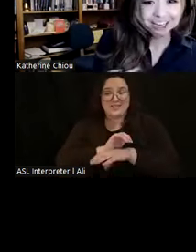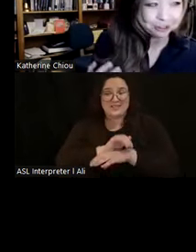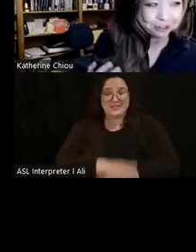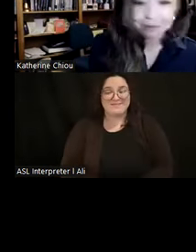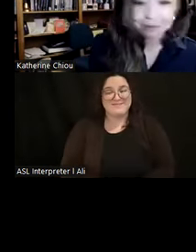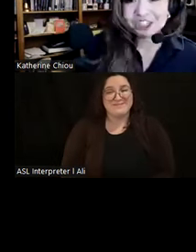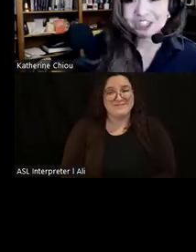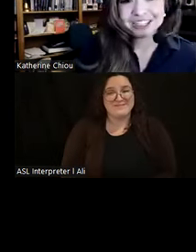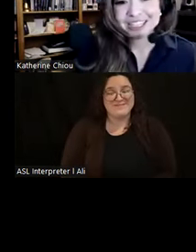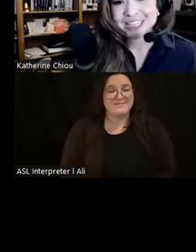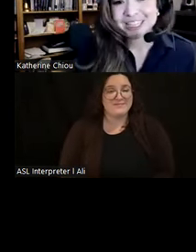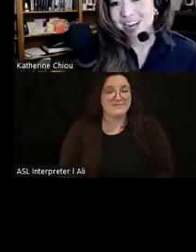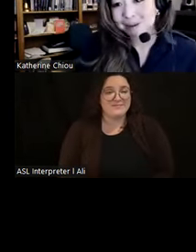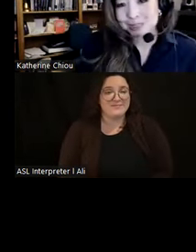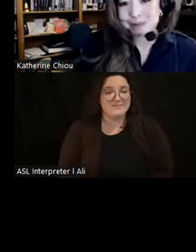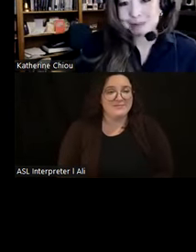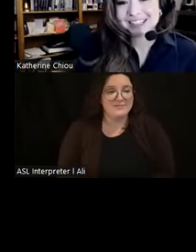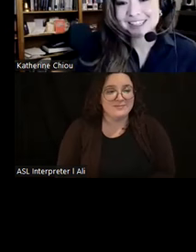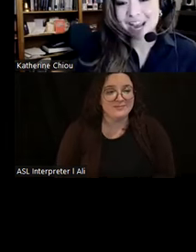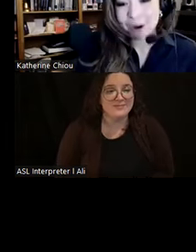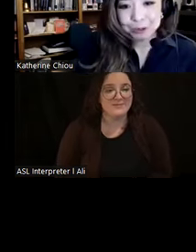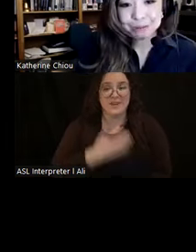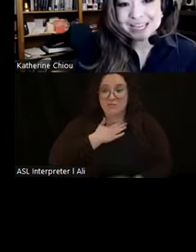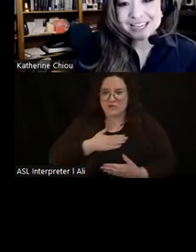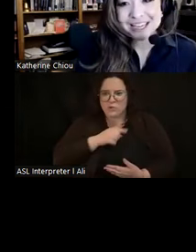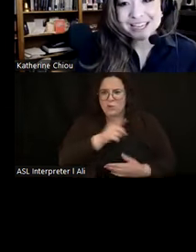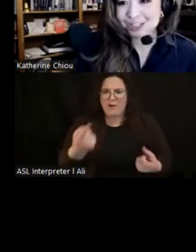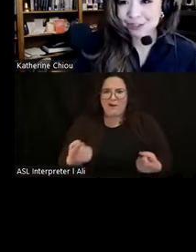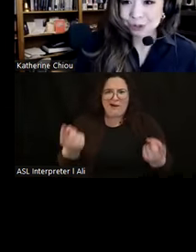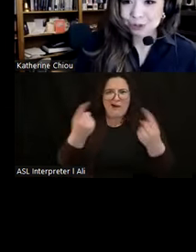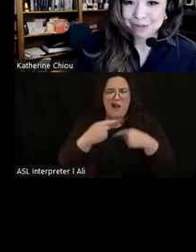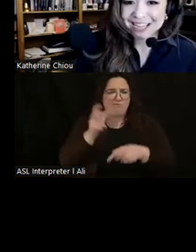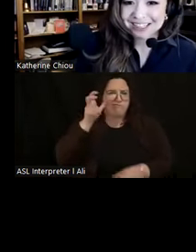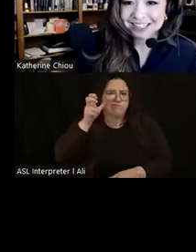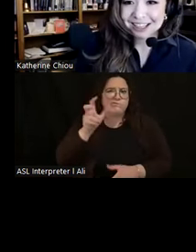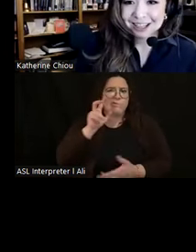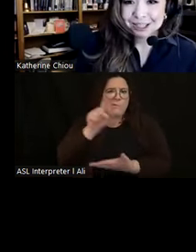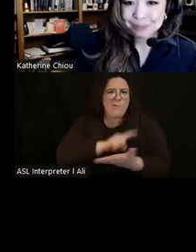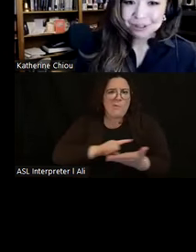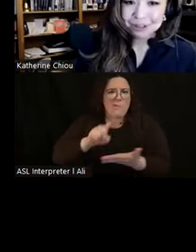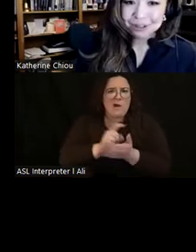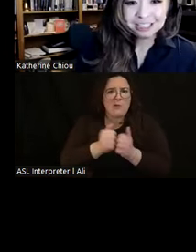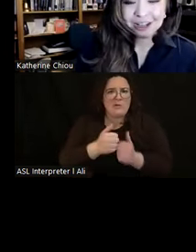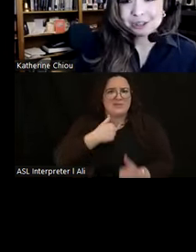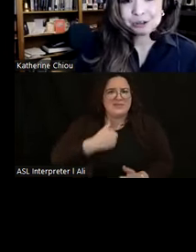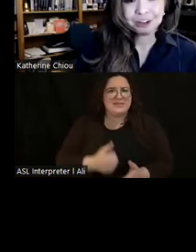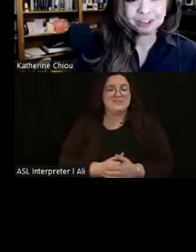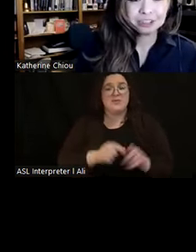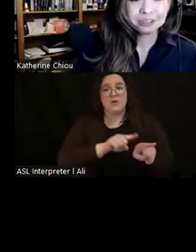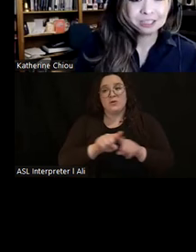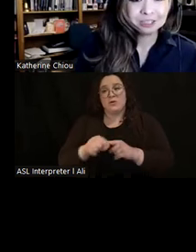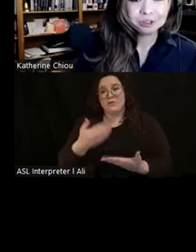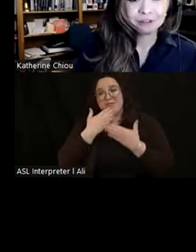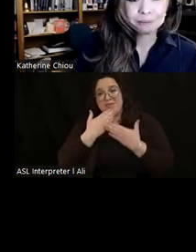I greatly appreciate y'all taking the time to spend the next hour with me in this virtual space. Special thanks also to the